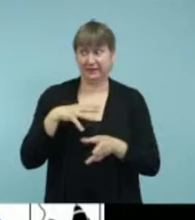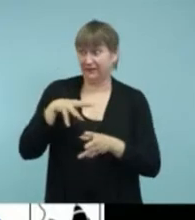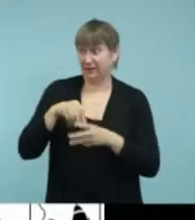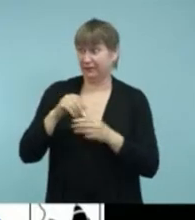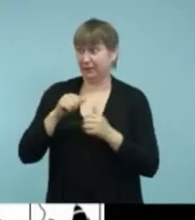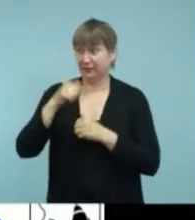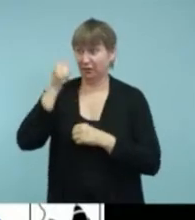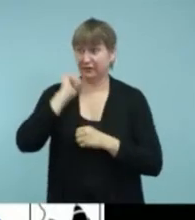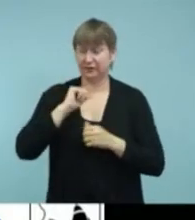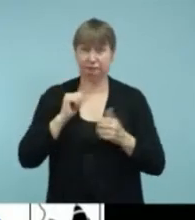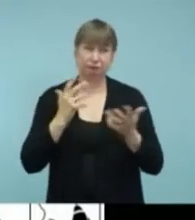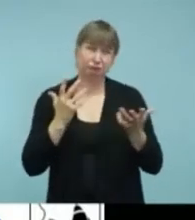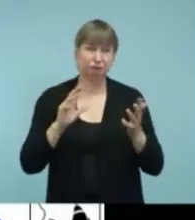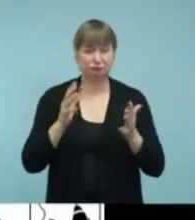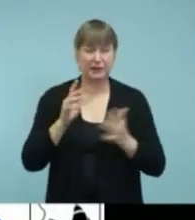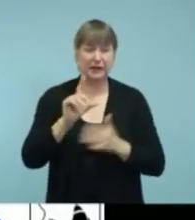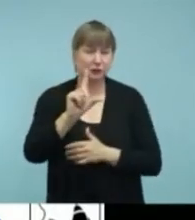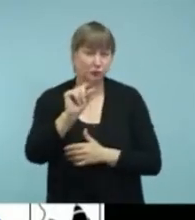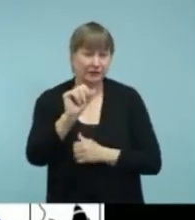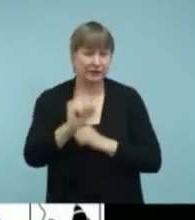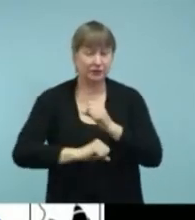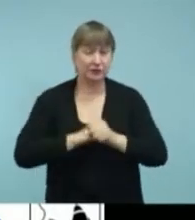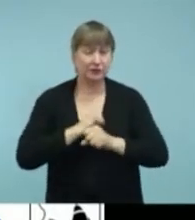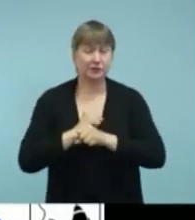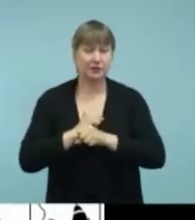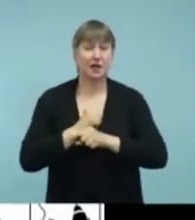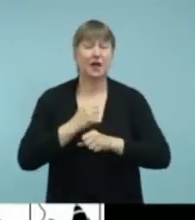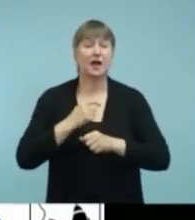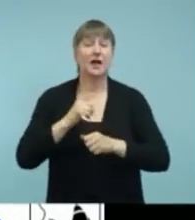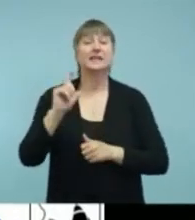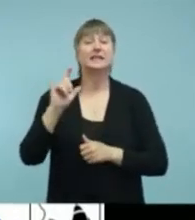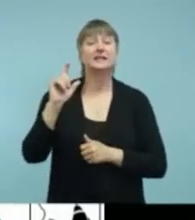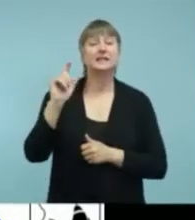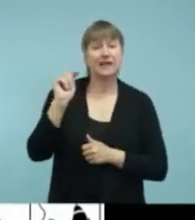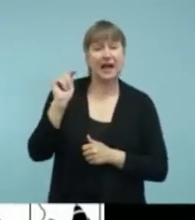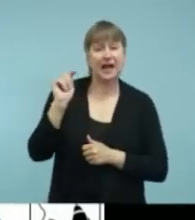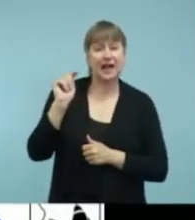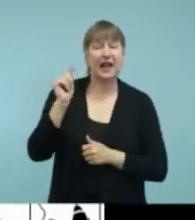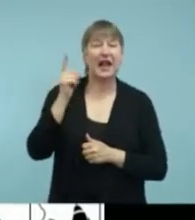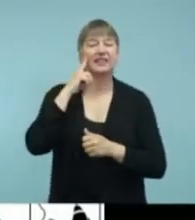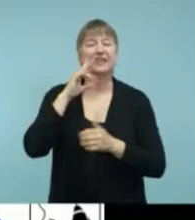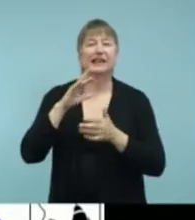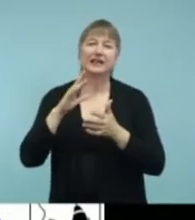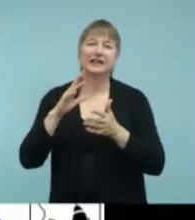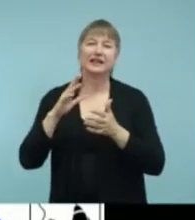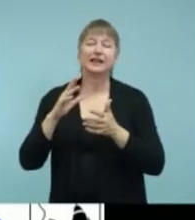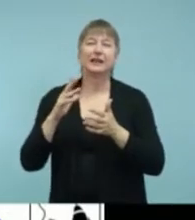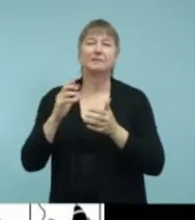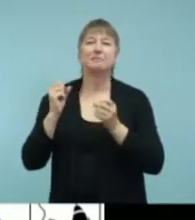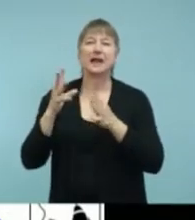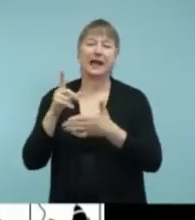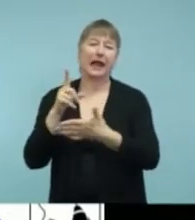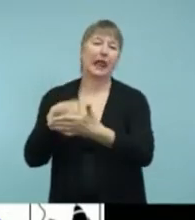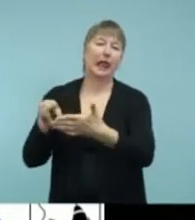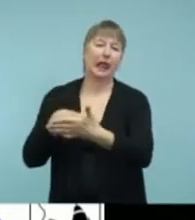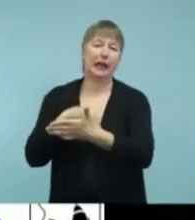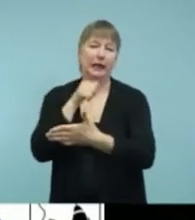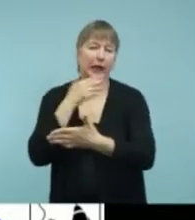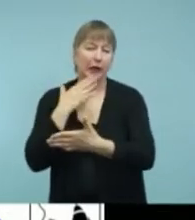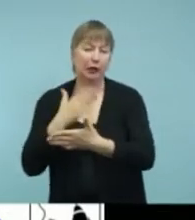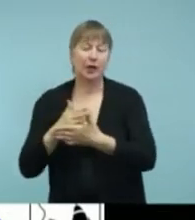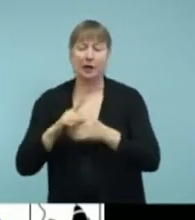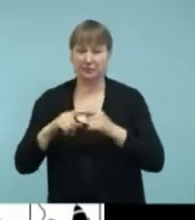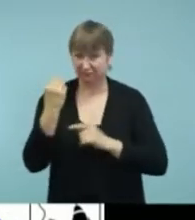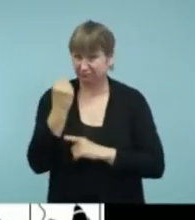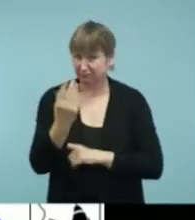about 20 years. I think telecoils have gotten a bad rap. And they are much, much better.